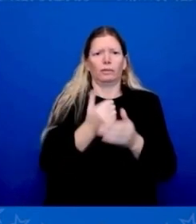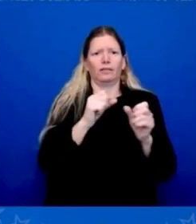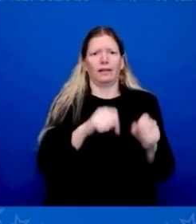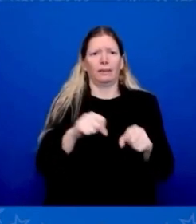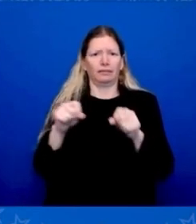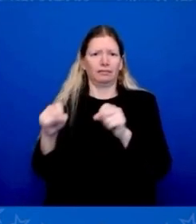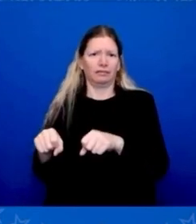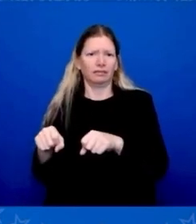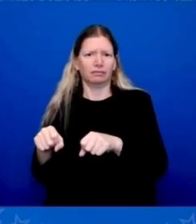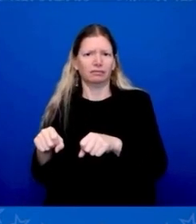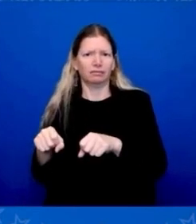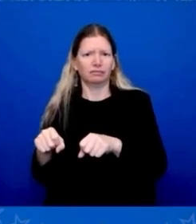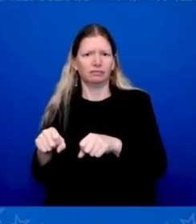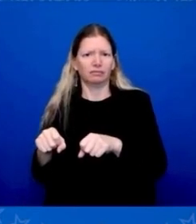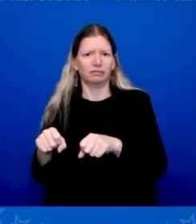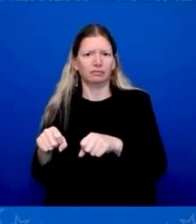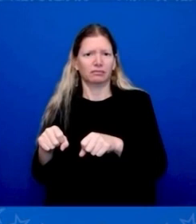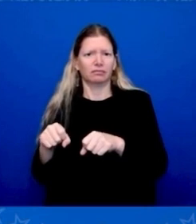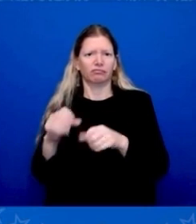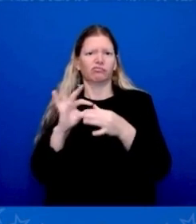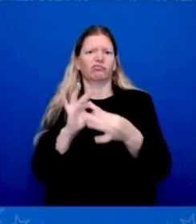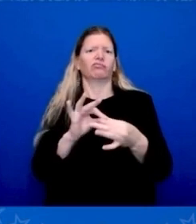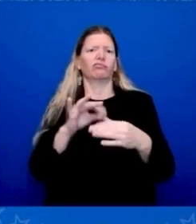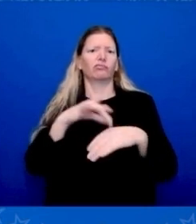warming—by the year 2030.